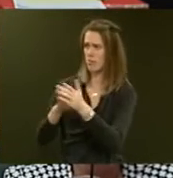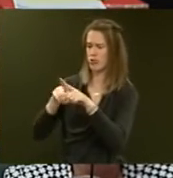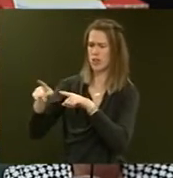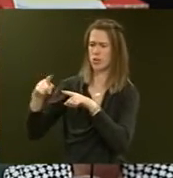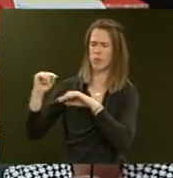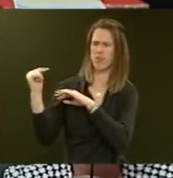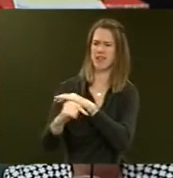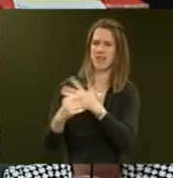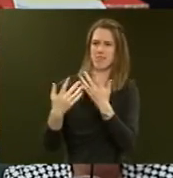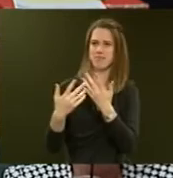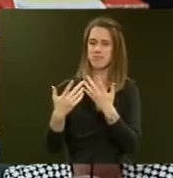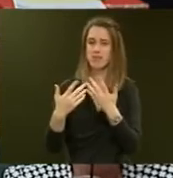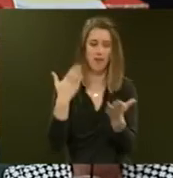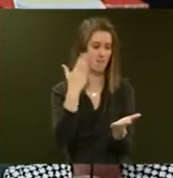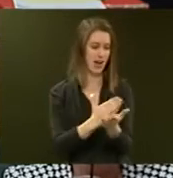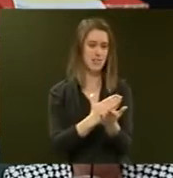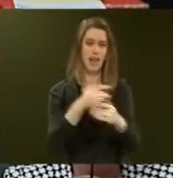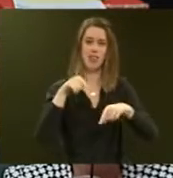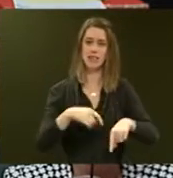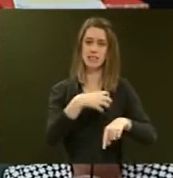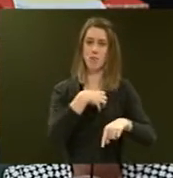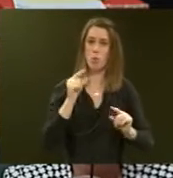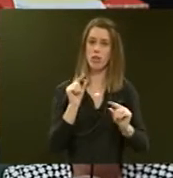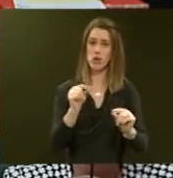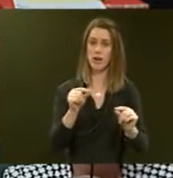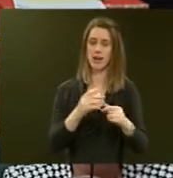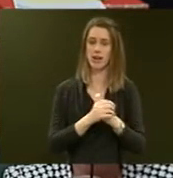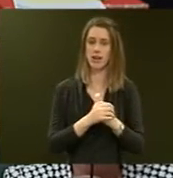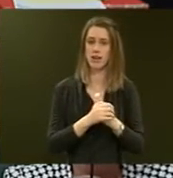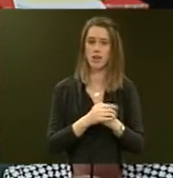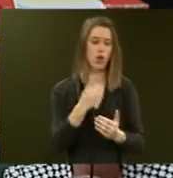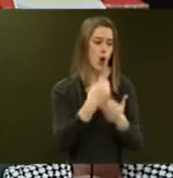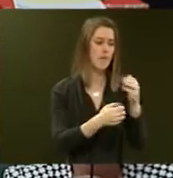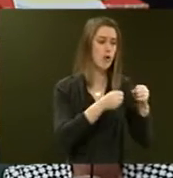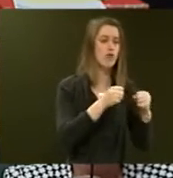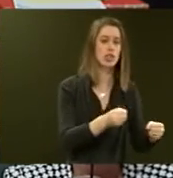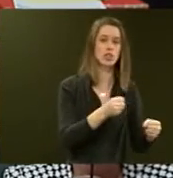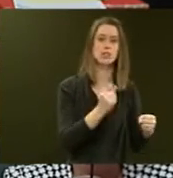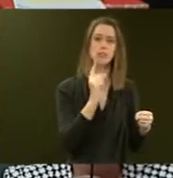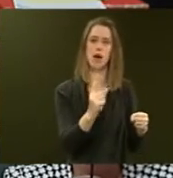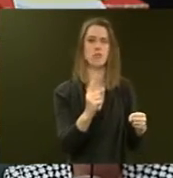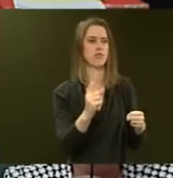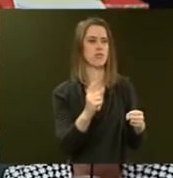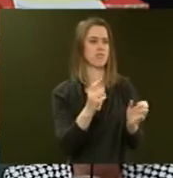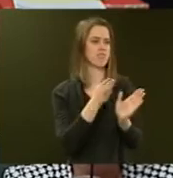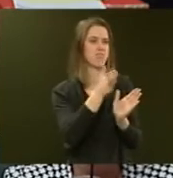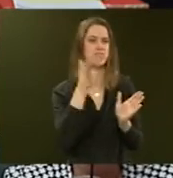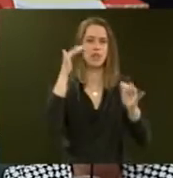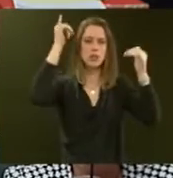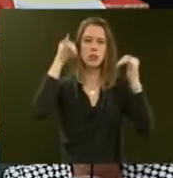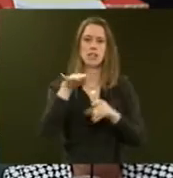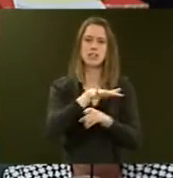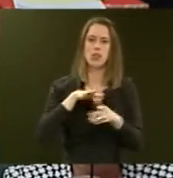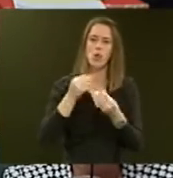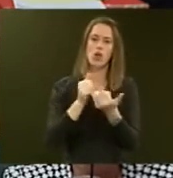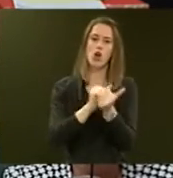get at, the fact of the matter is that what this government is doing, not just in corrections, but also across the justice sector with my